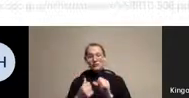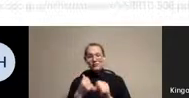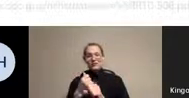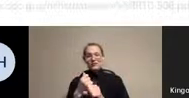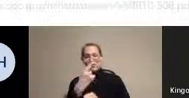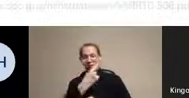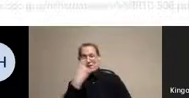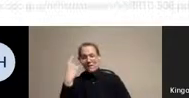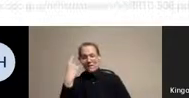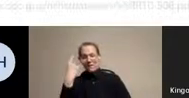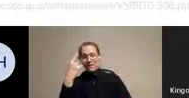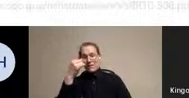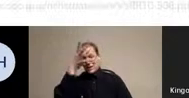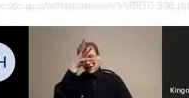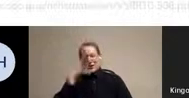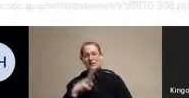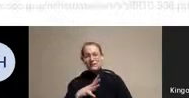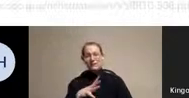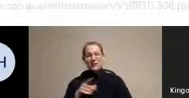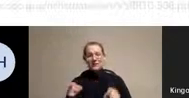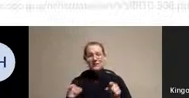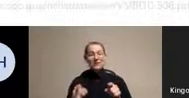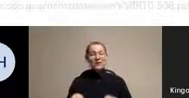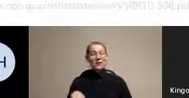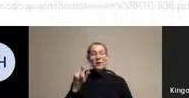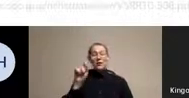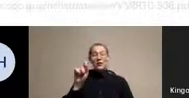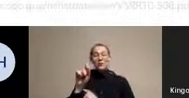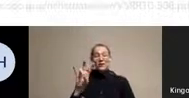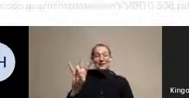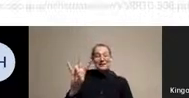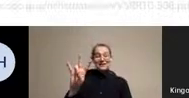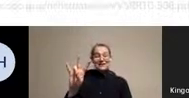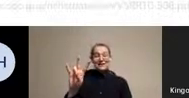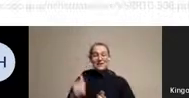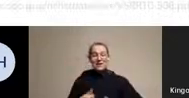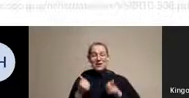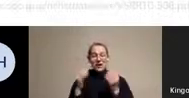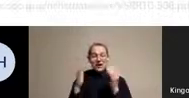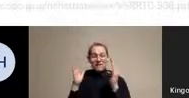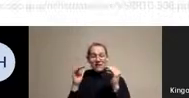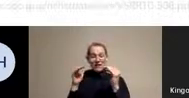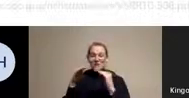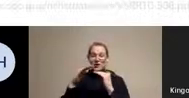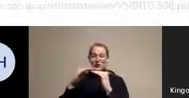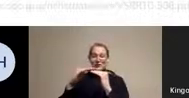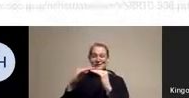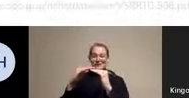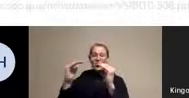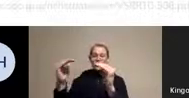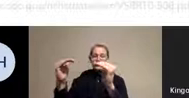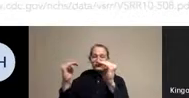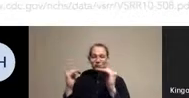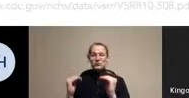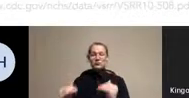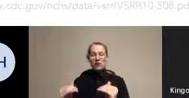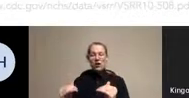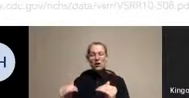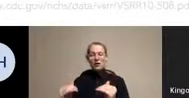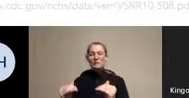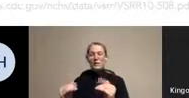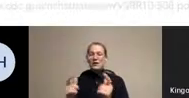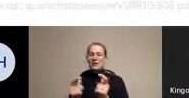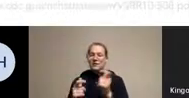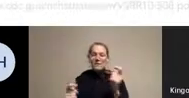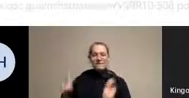Now, I should comment about 0.7. 0.7 years of life expectancy drop is the biggest life expectancy drop that we've had since World War II. So 0.7 is already